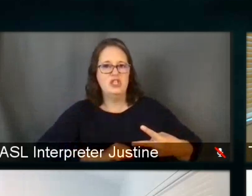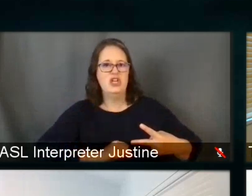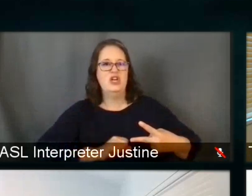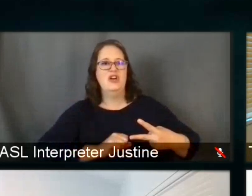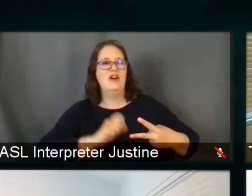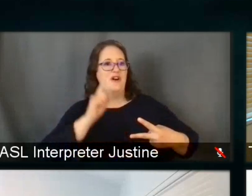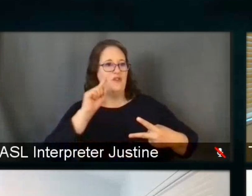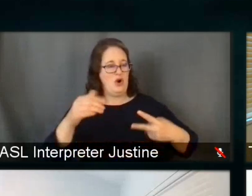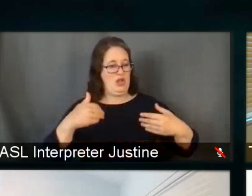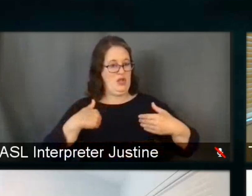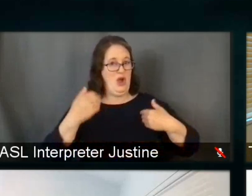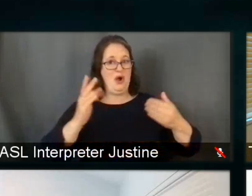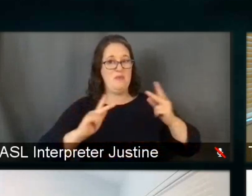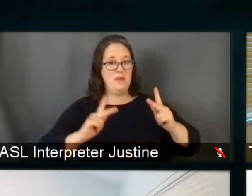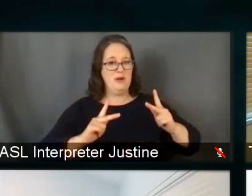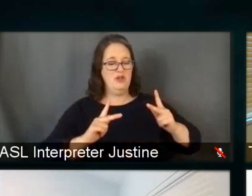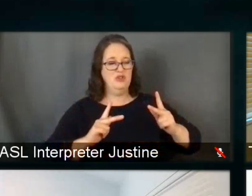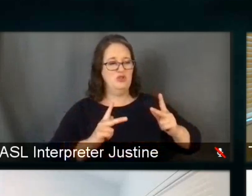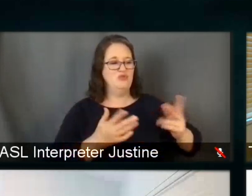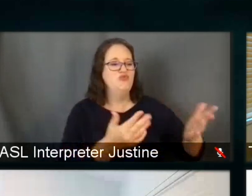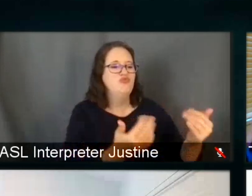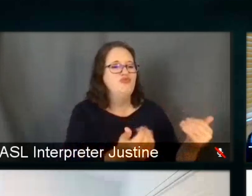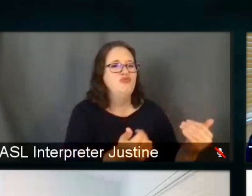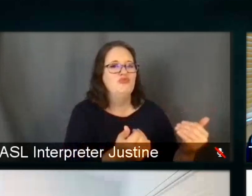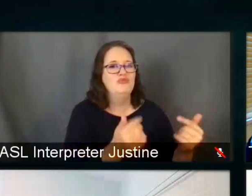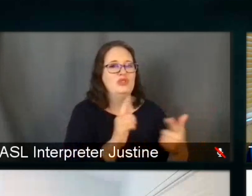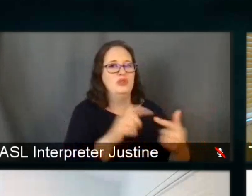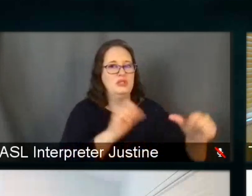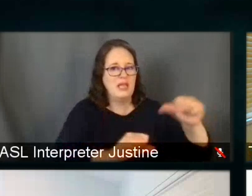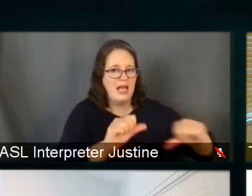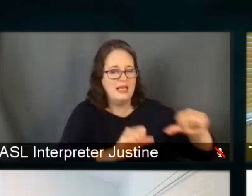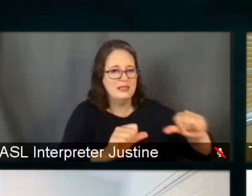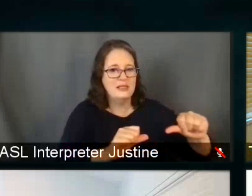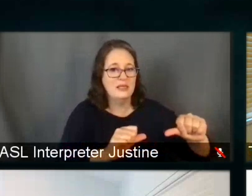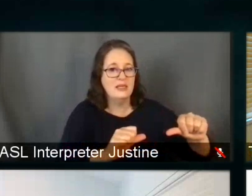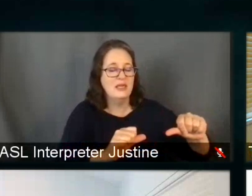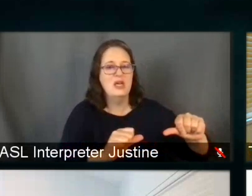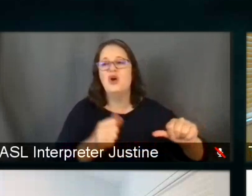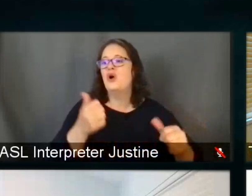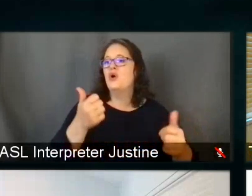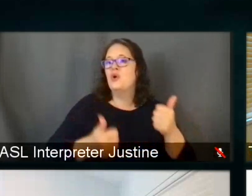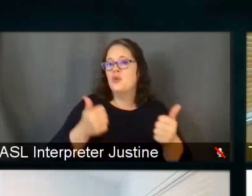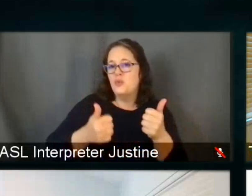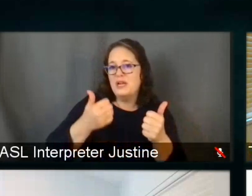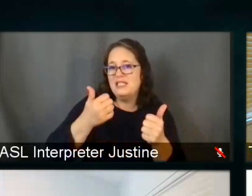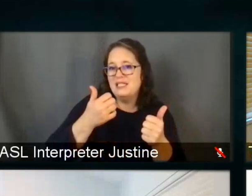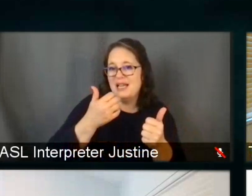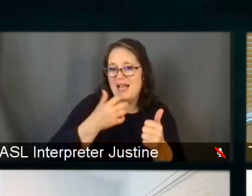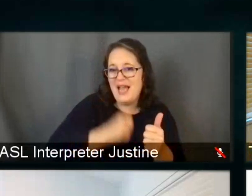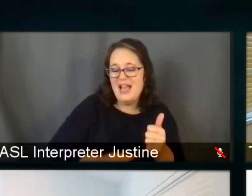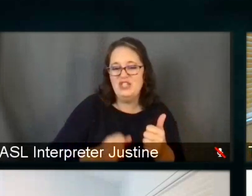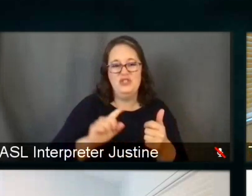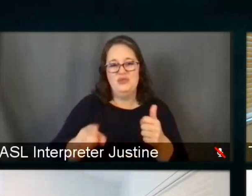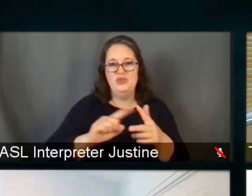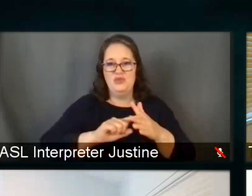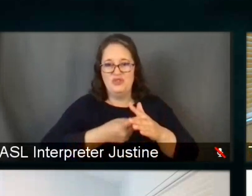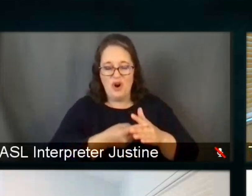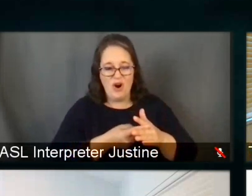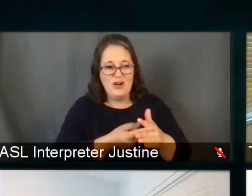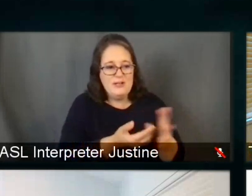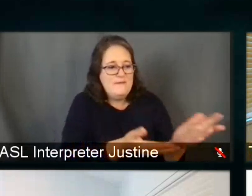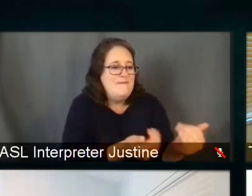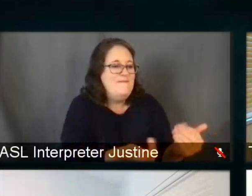time when it's too late? If you had your druthers and were in charge of everything, what age would you start with science engagement? And the second is,